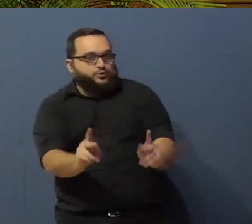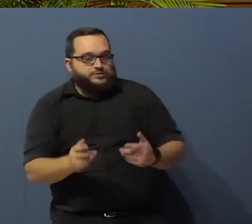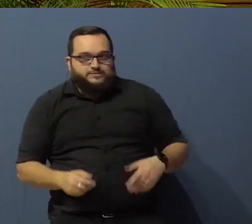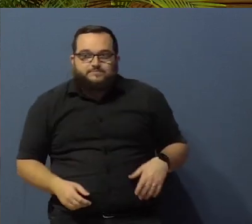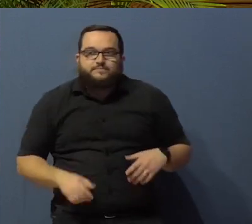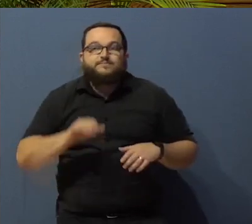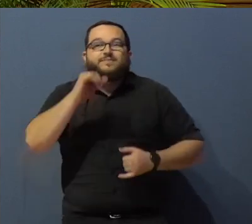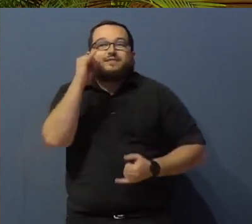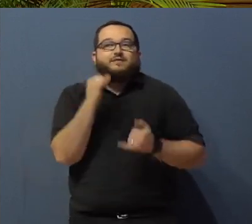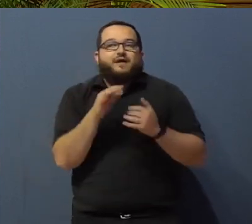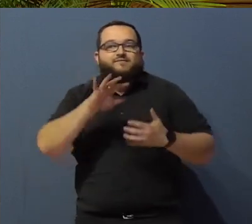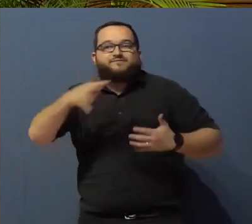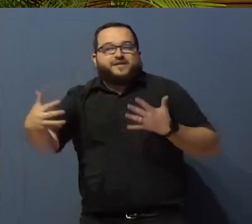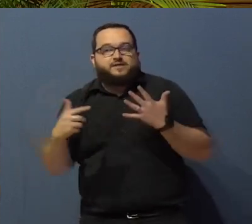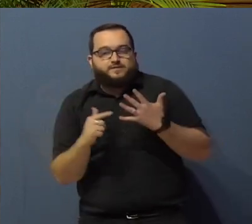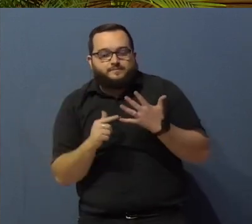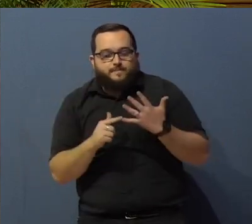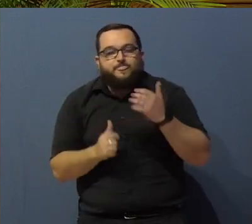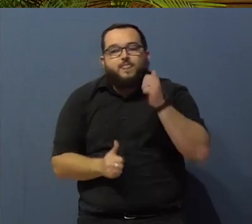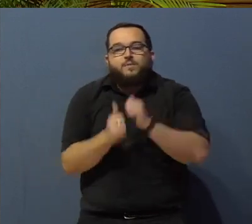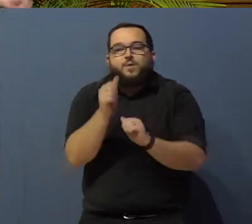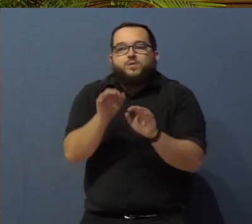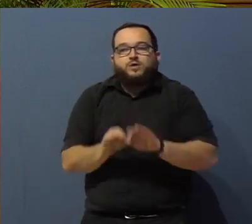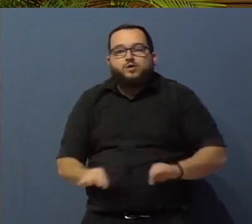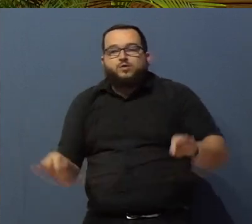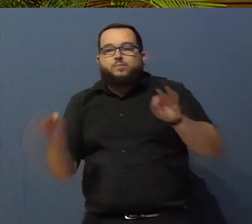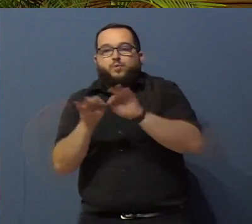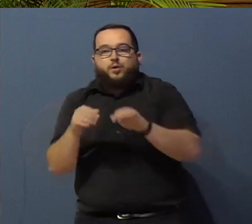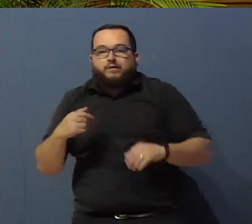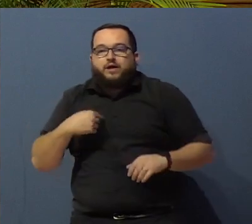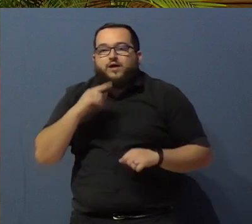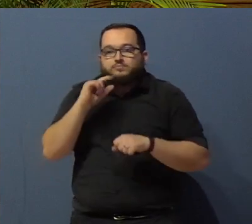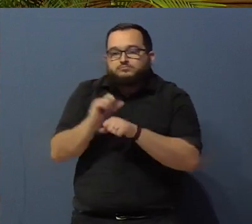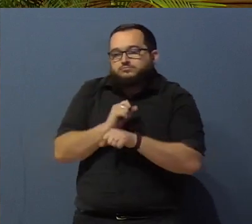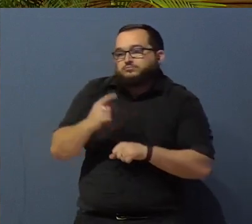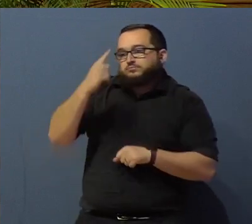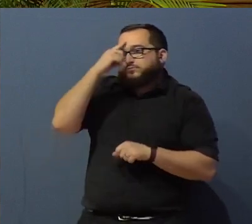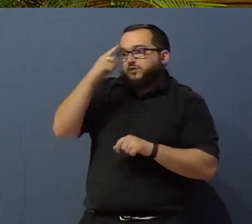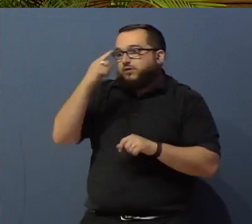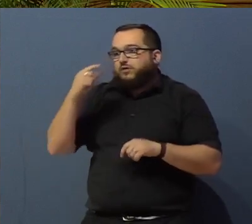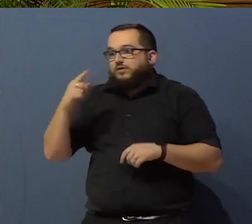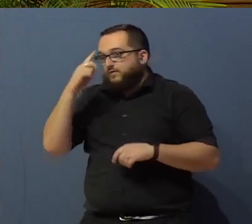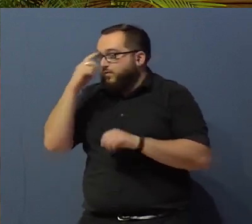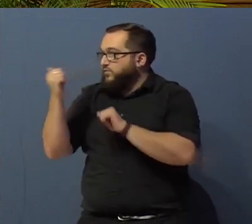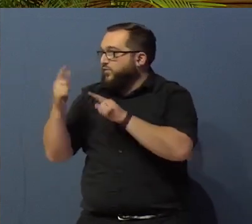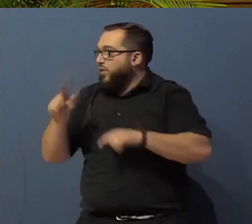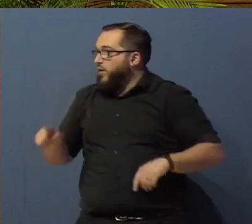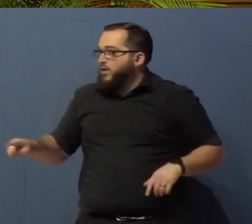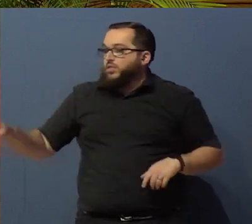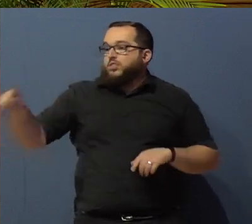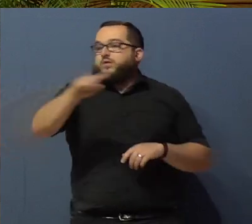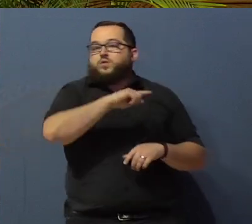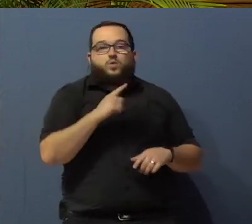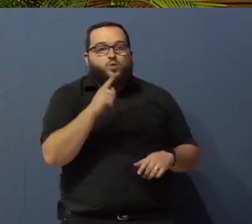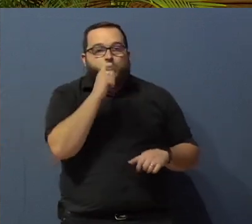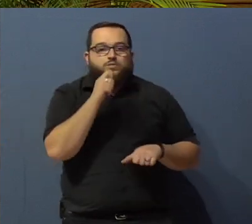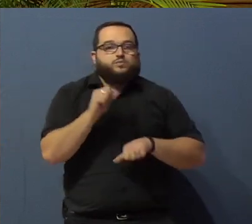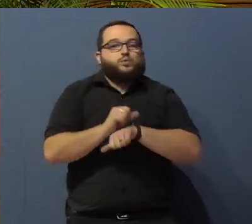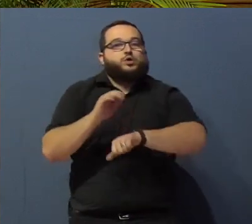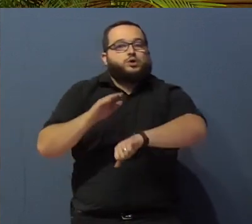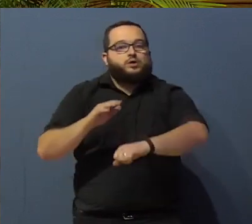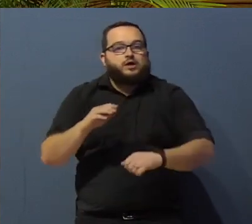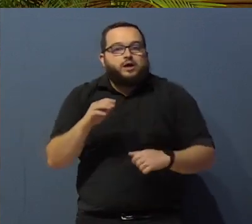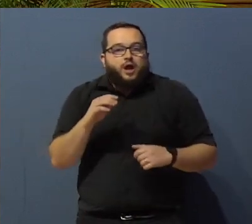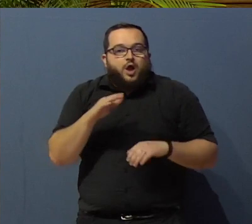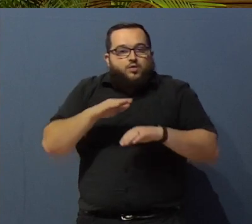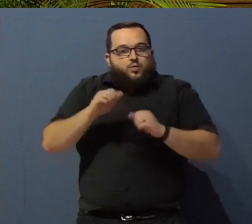And number five, and this is the most important one, I think, of all for people who are gainfully employed on the autism